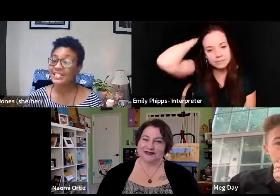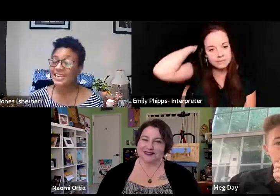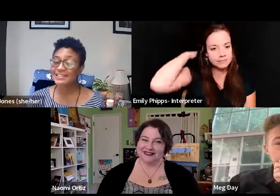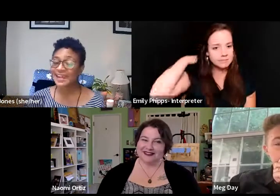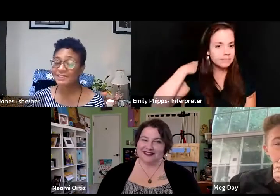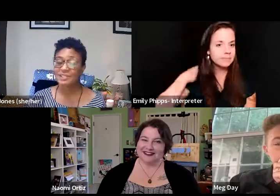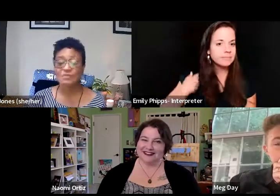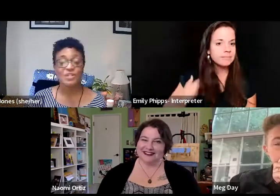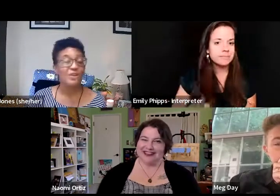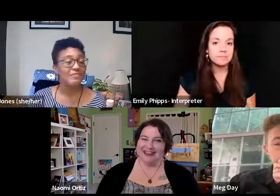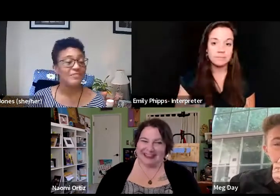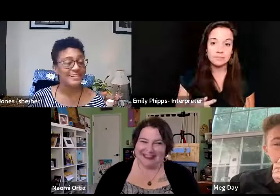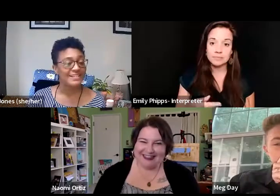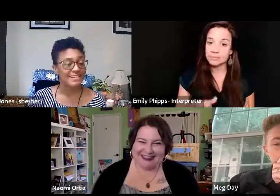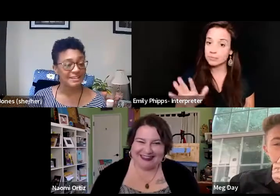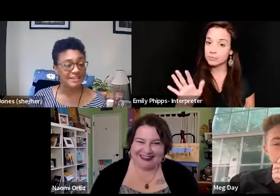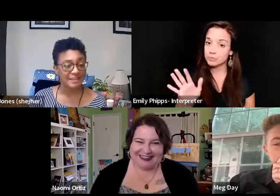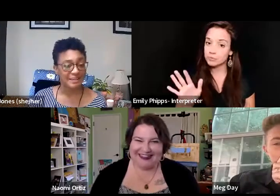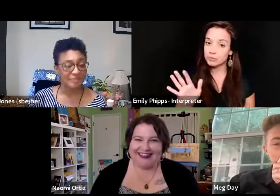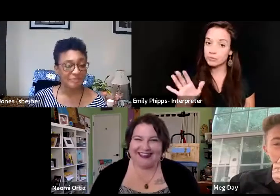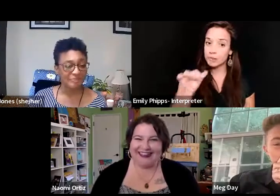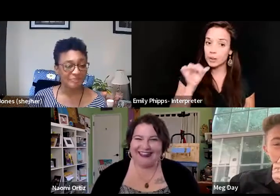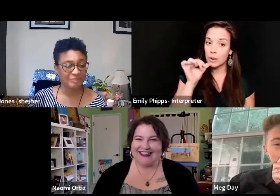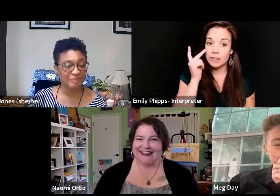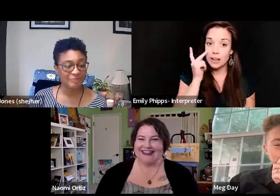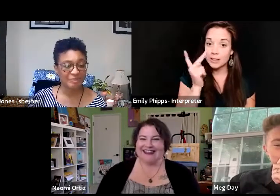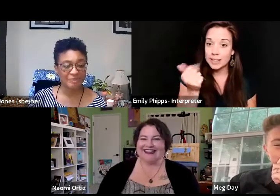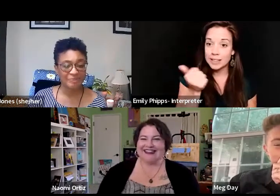Should I take the silence to mean you have not seen anything?